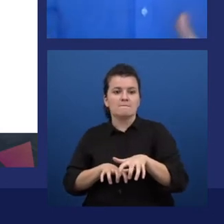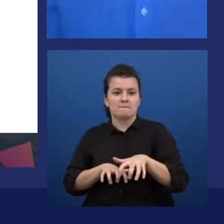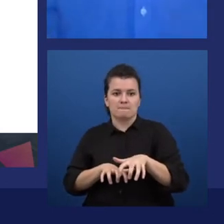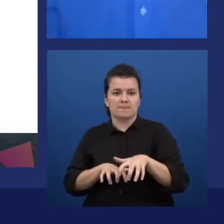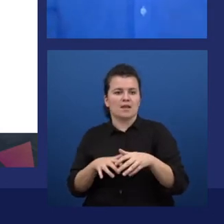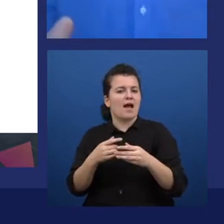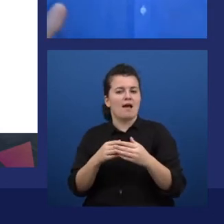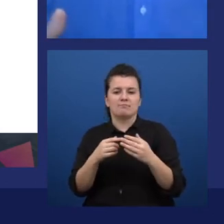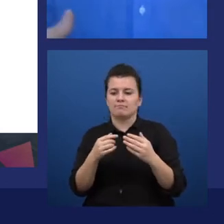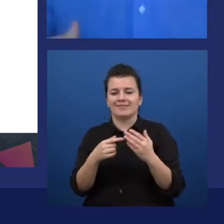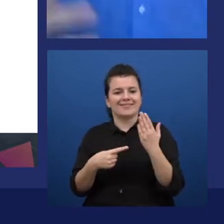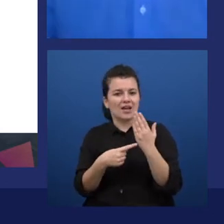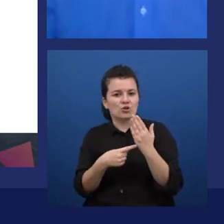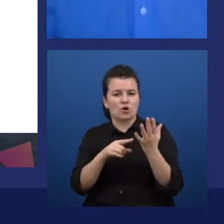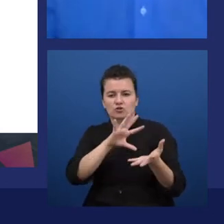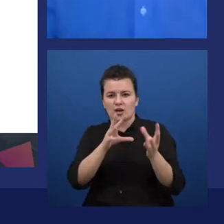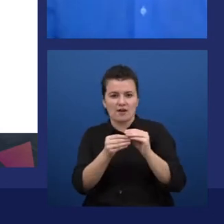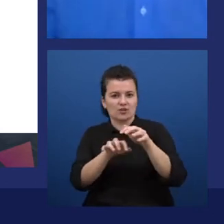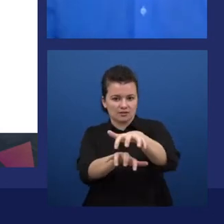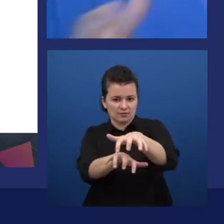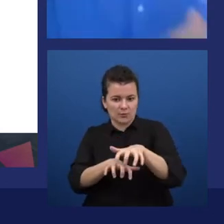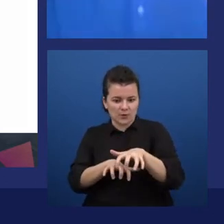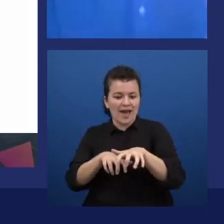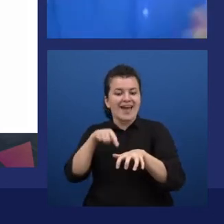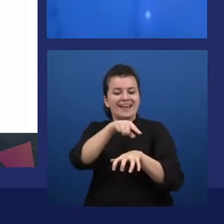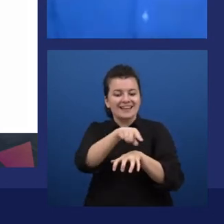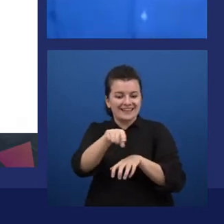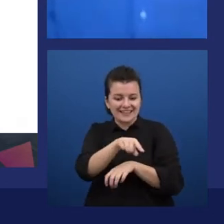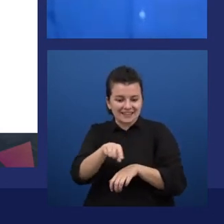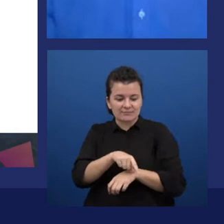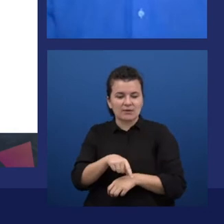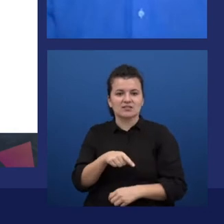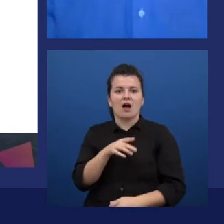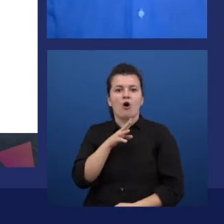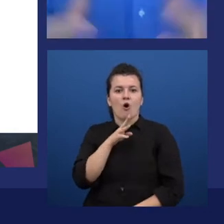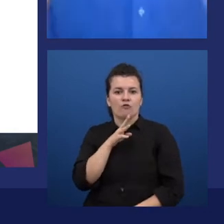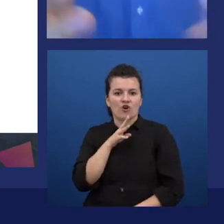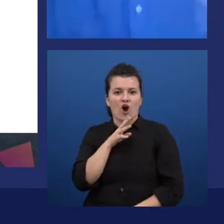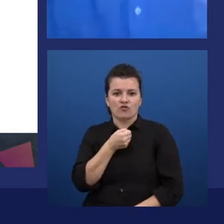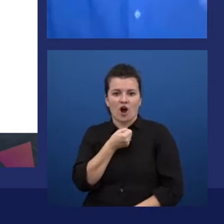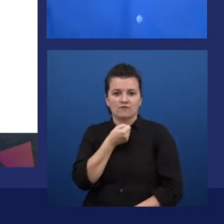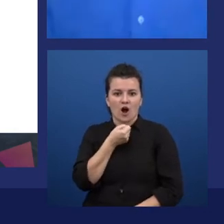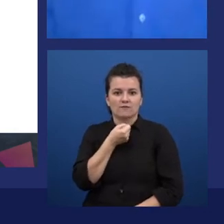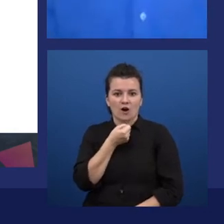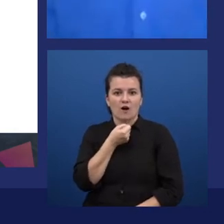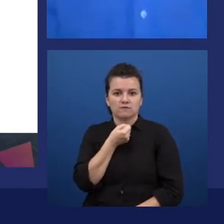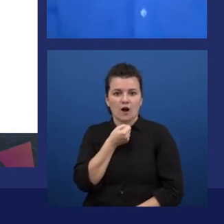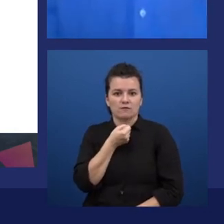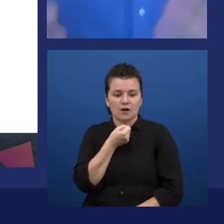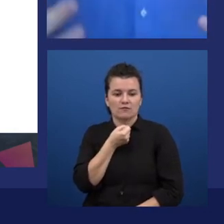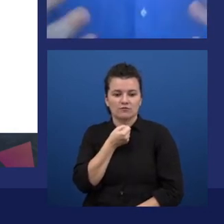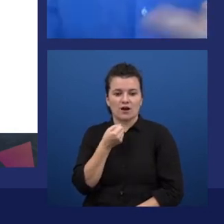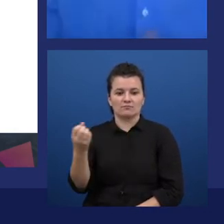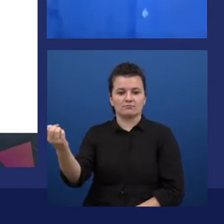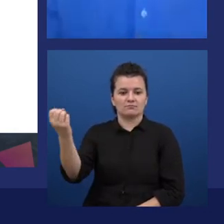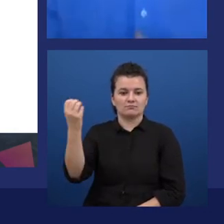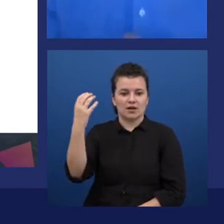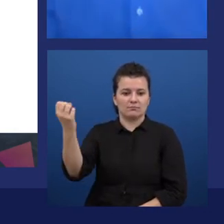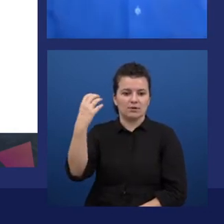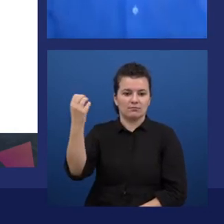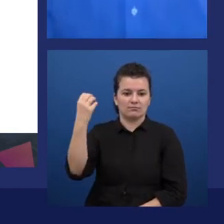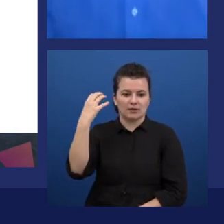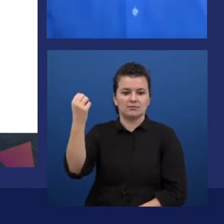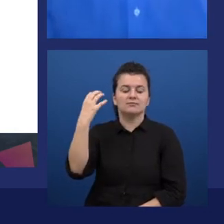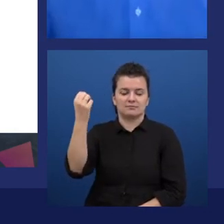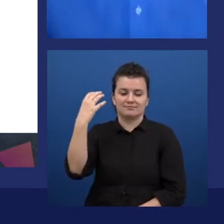this text now has to be voiced to the visually impaired people that are using